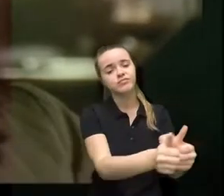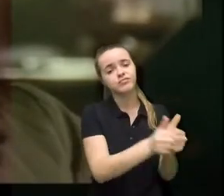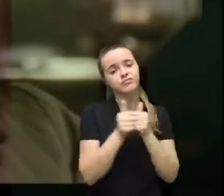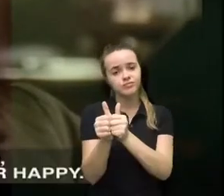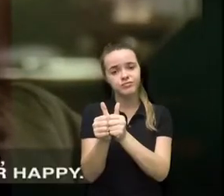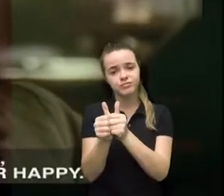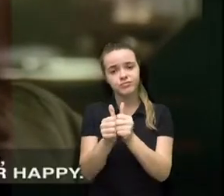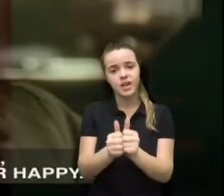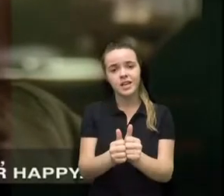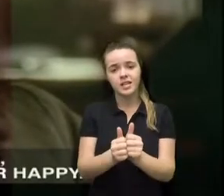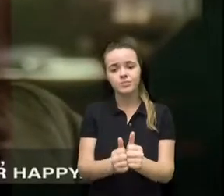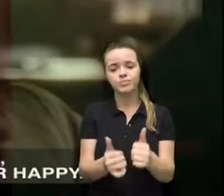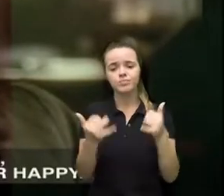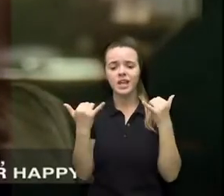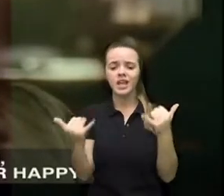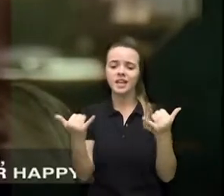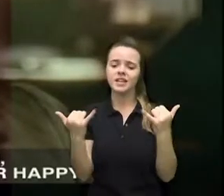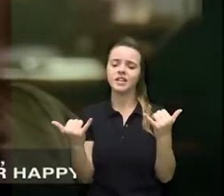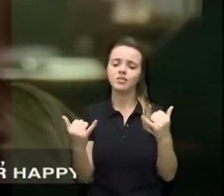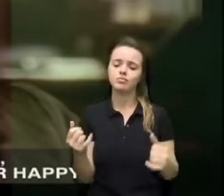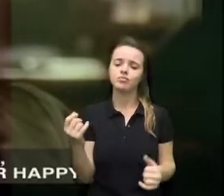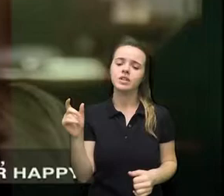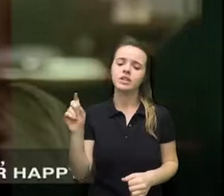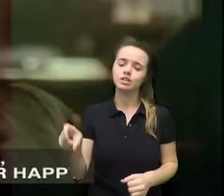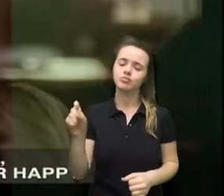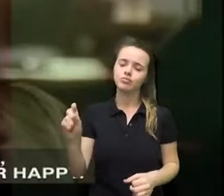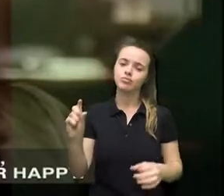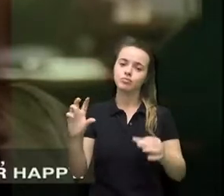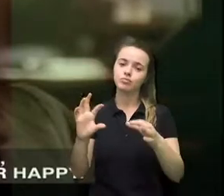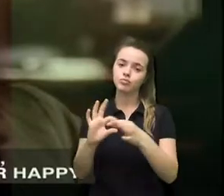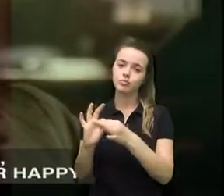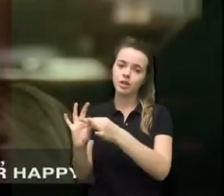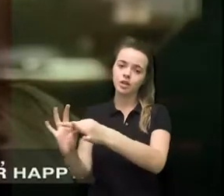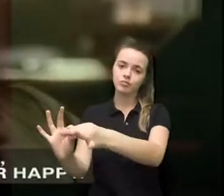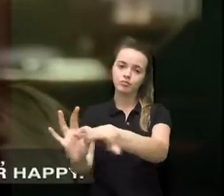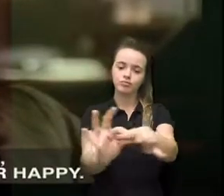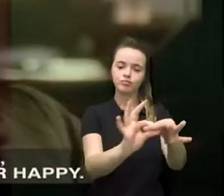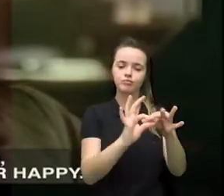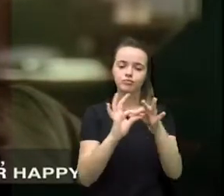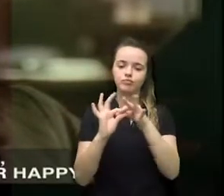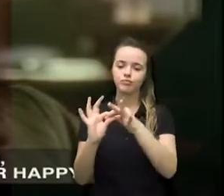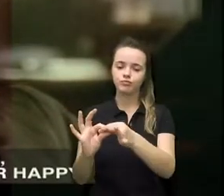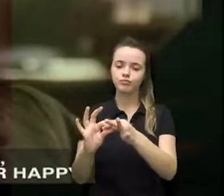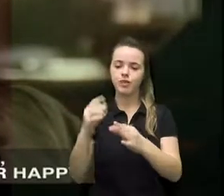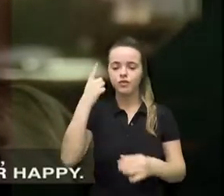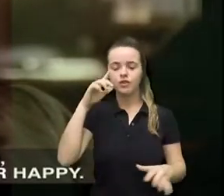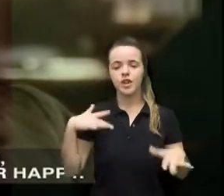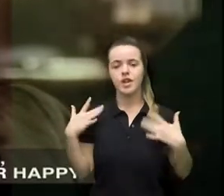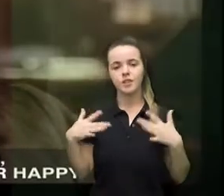make America free let us hand in hand struggle now to make her happy